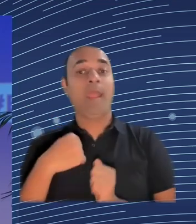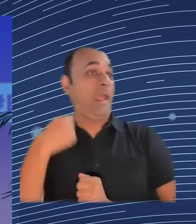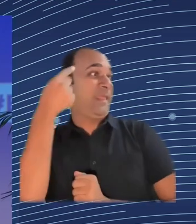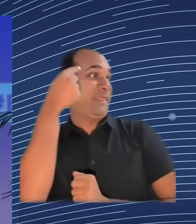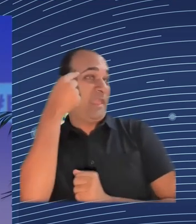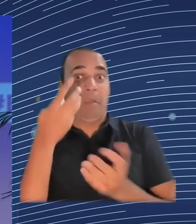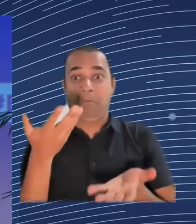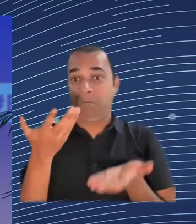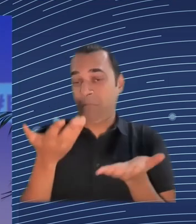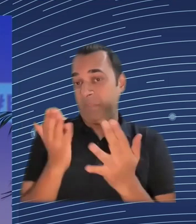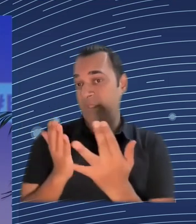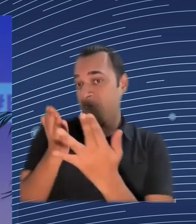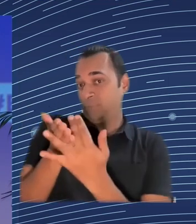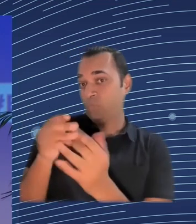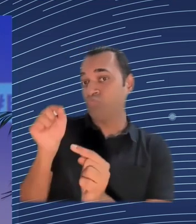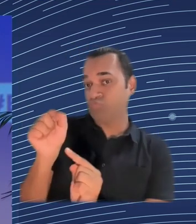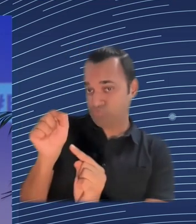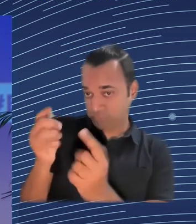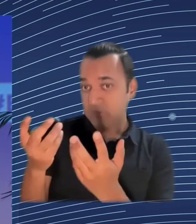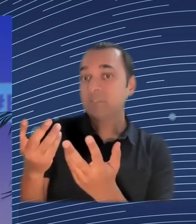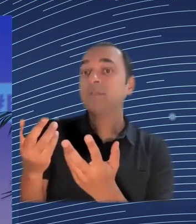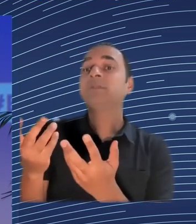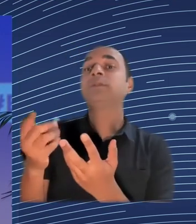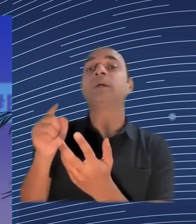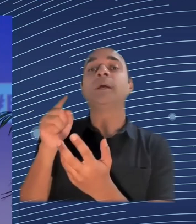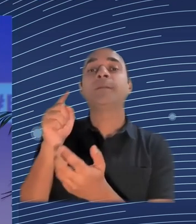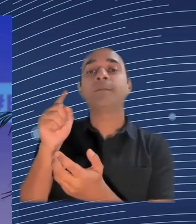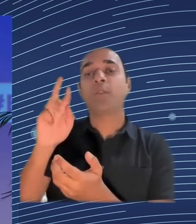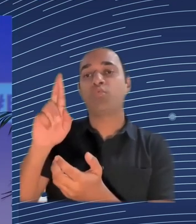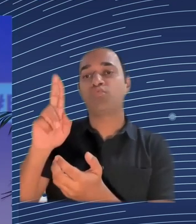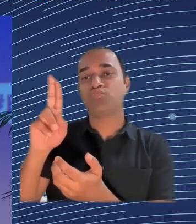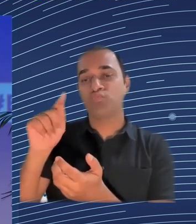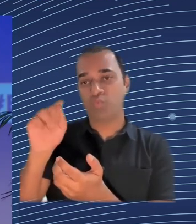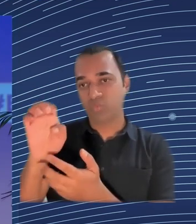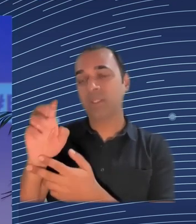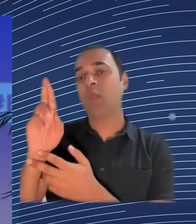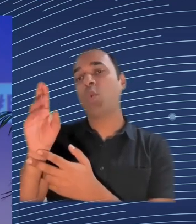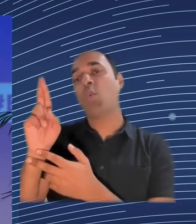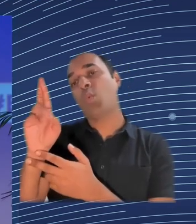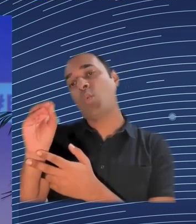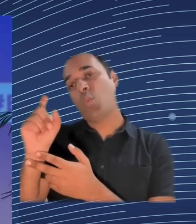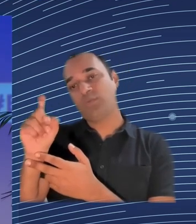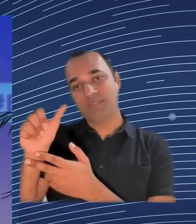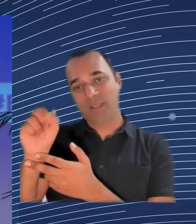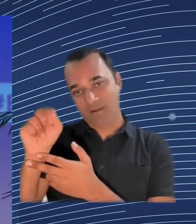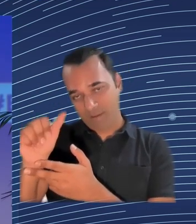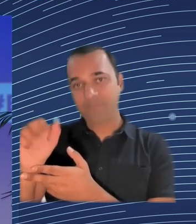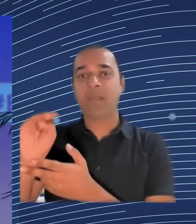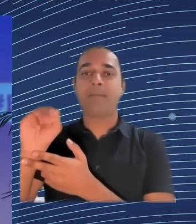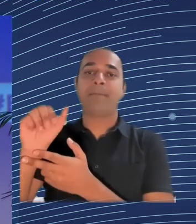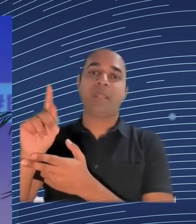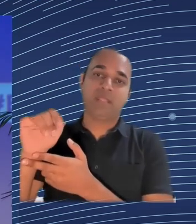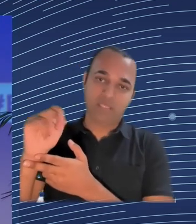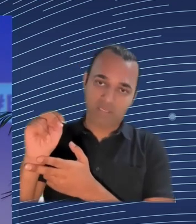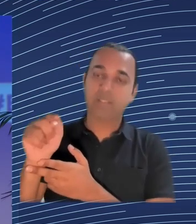all interlinked. Are not all. Are all interlinked. They are interlinked, okay. They are interlinked. That we cannot just